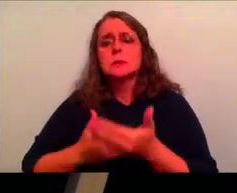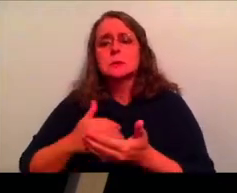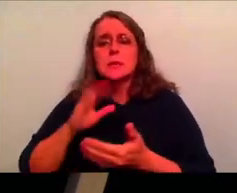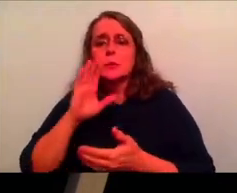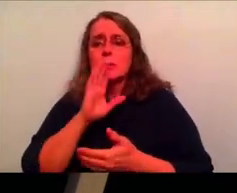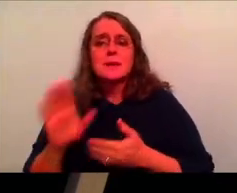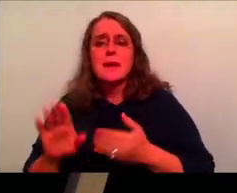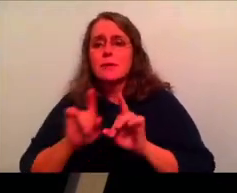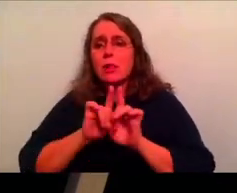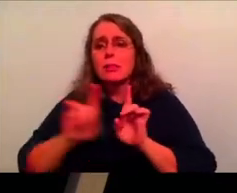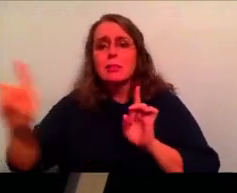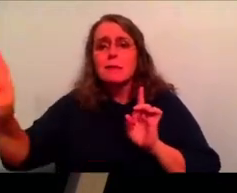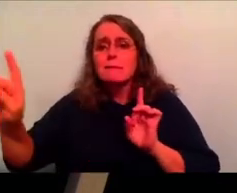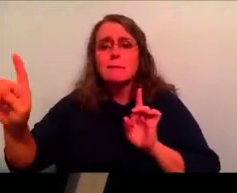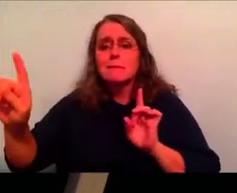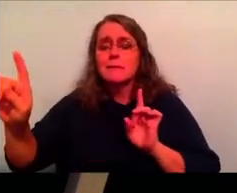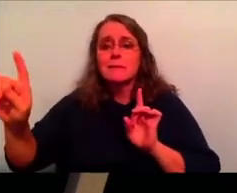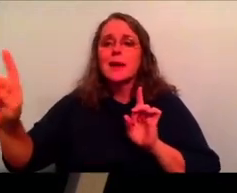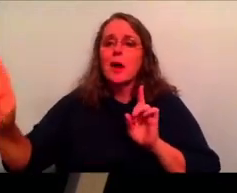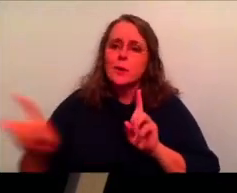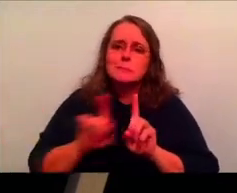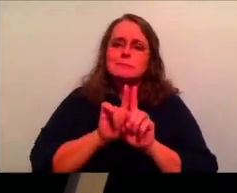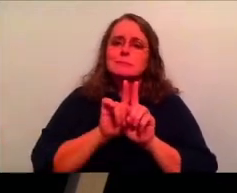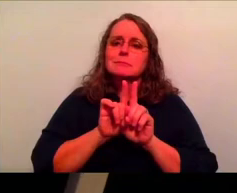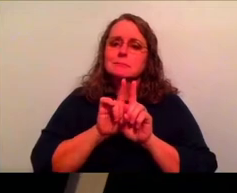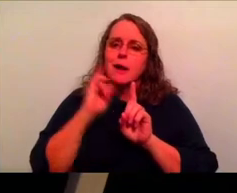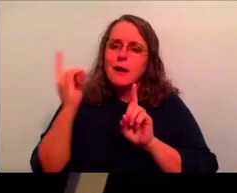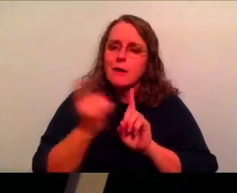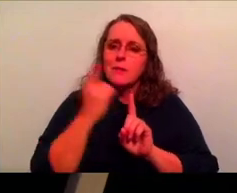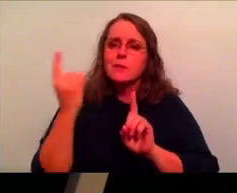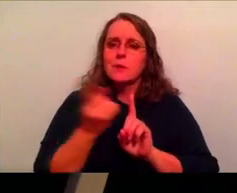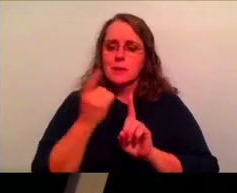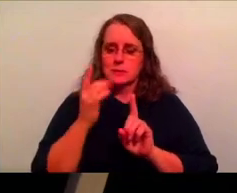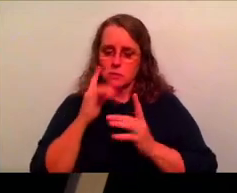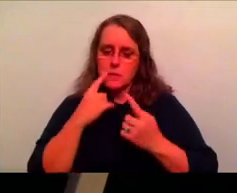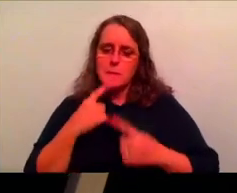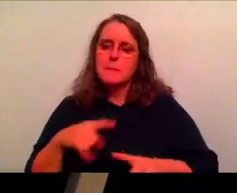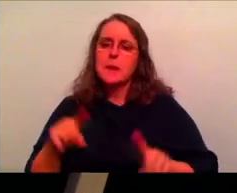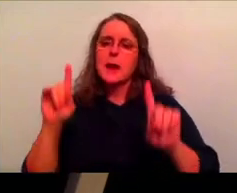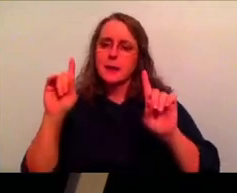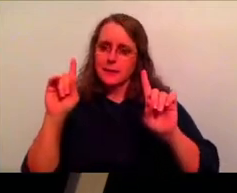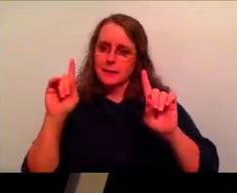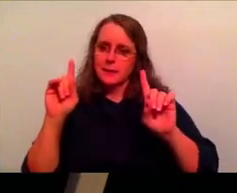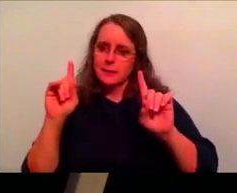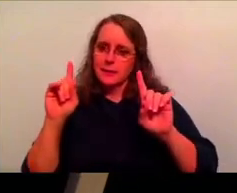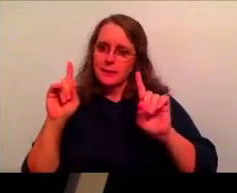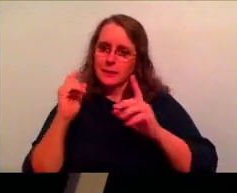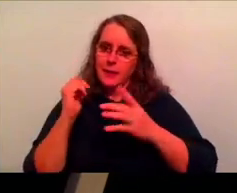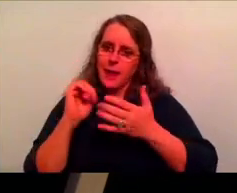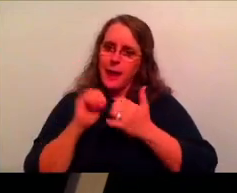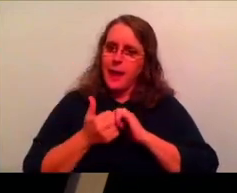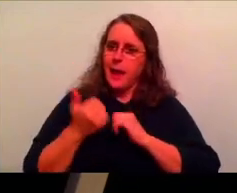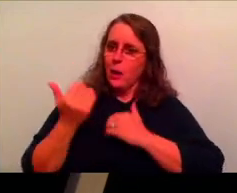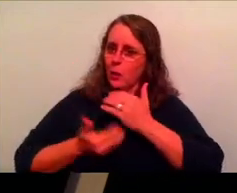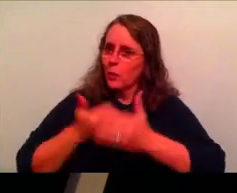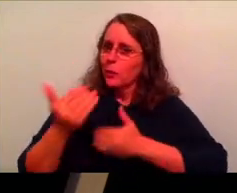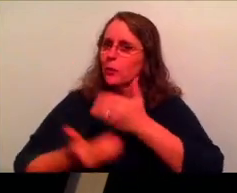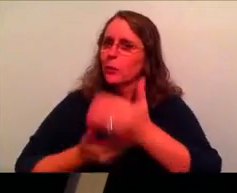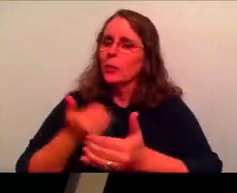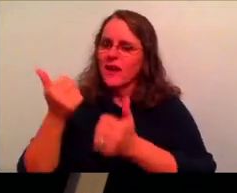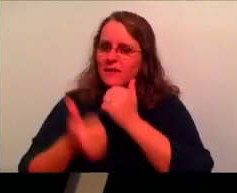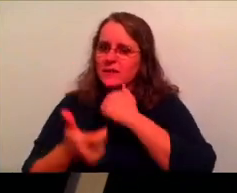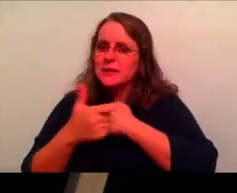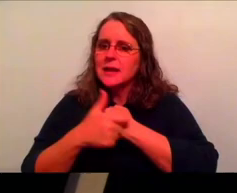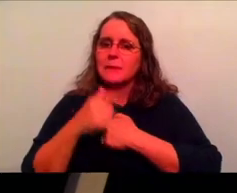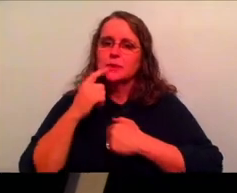our sides, never abandon us, and who will make a way every single time so that we can stop this loop. So we can break free of this